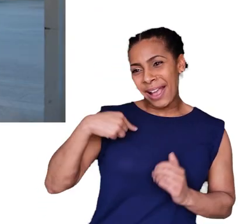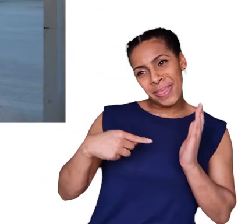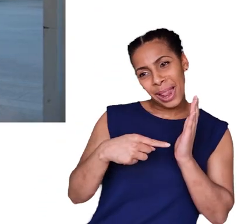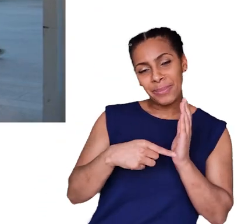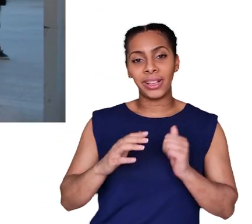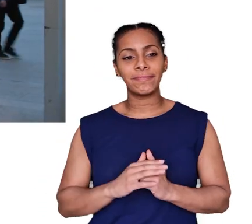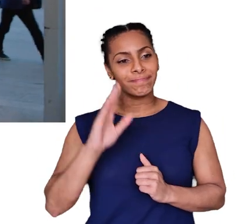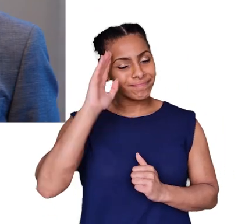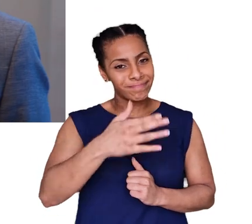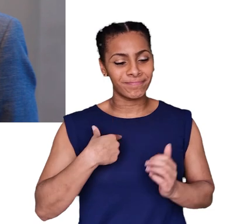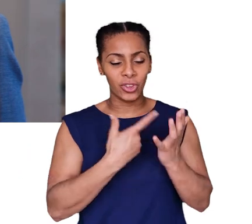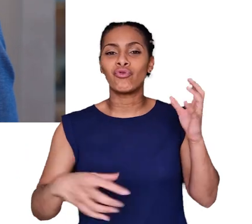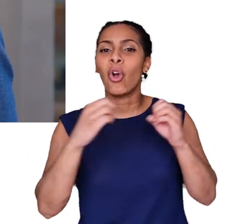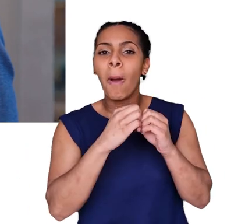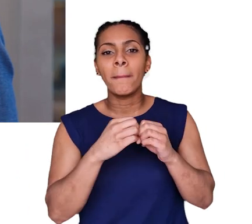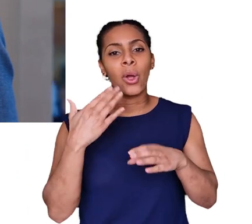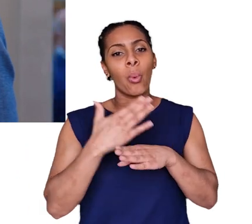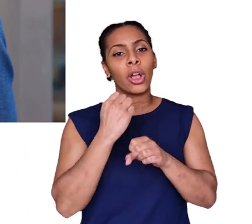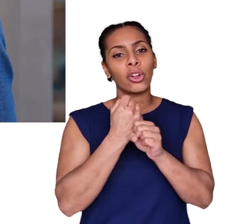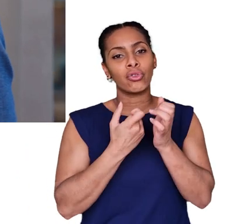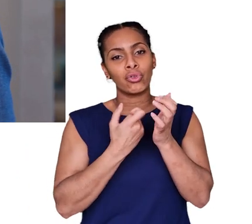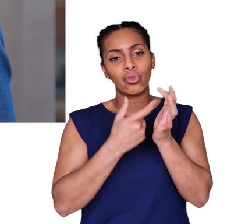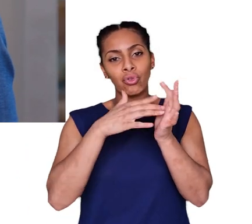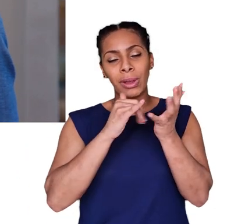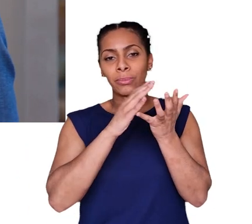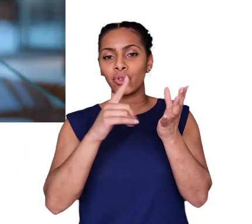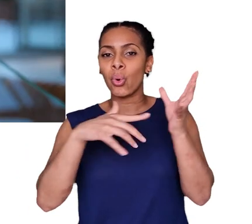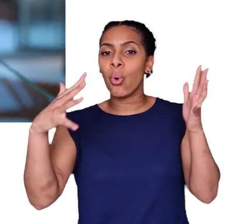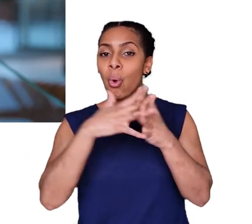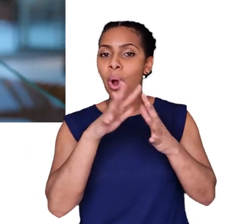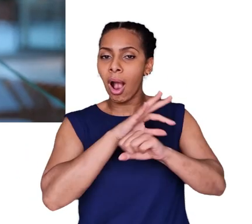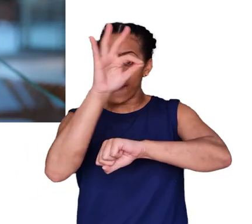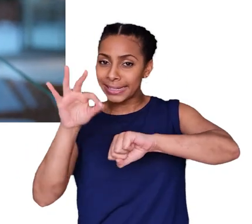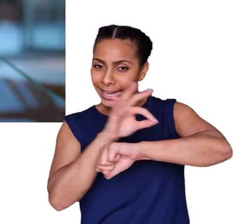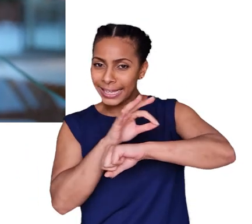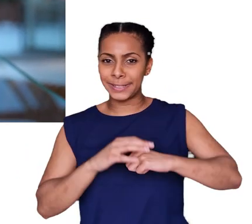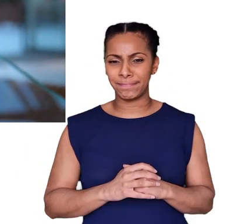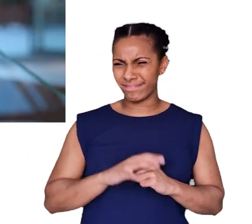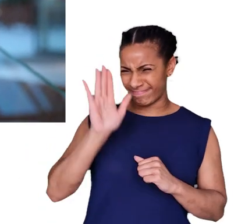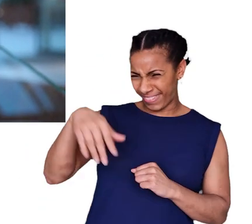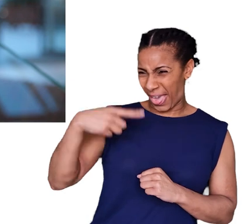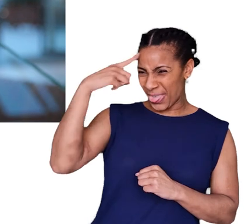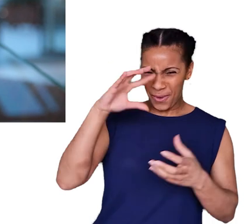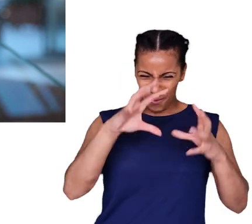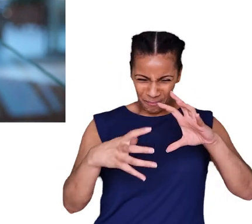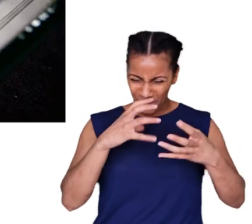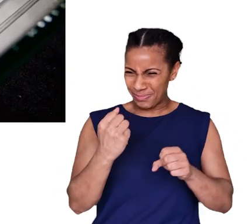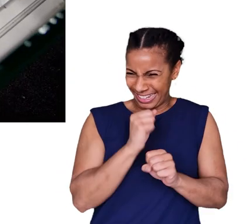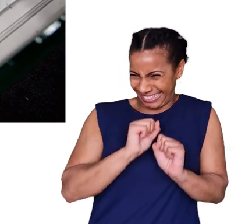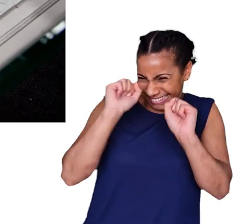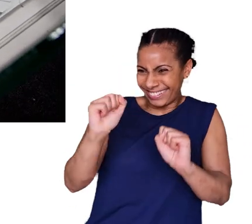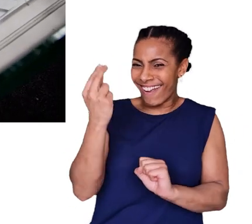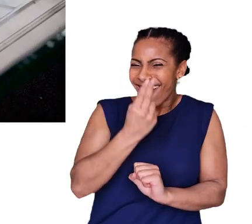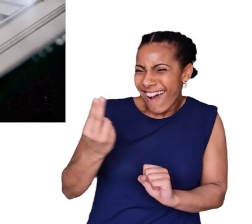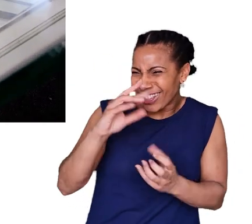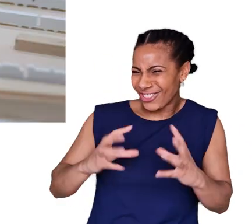Hi, I'm Thelma. Hi, I'm Rob. I'm one of the model makers at Crimshare Architects. I always thought model making was legit arts and crafts, but